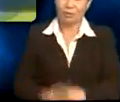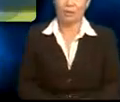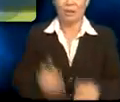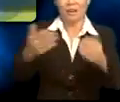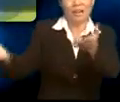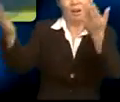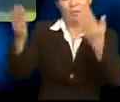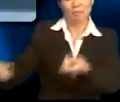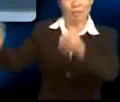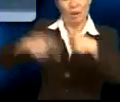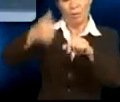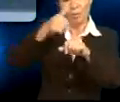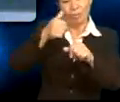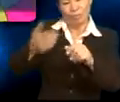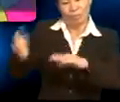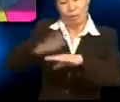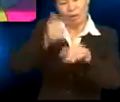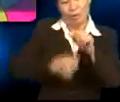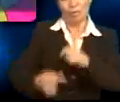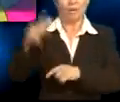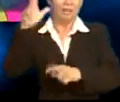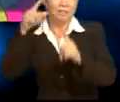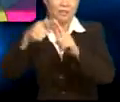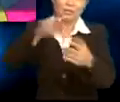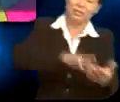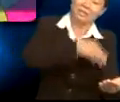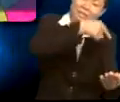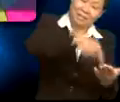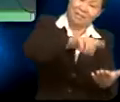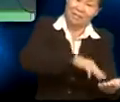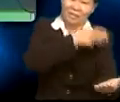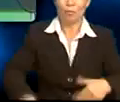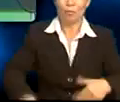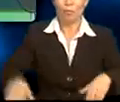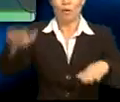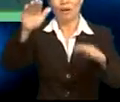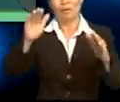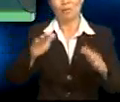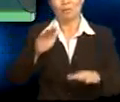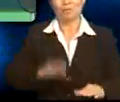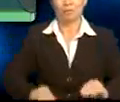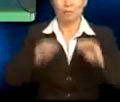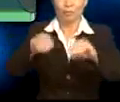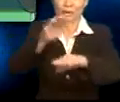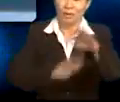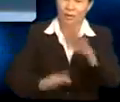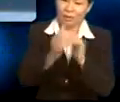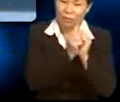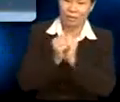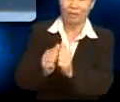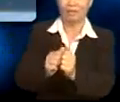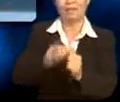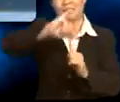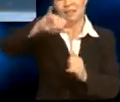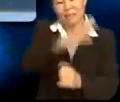Come on everybody, listen to this song. Put your hands together and just